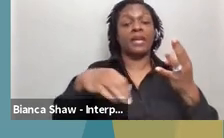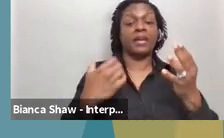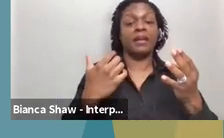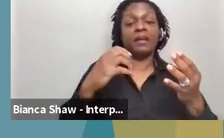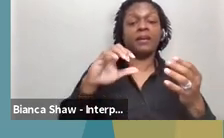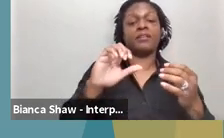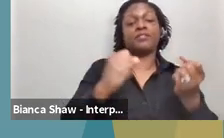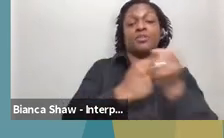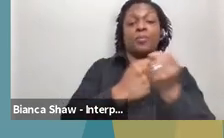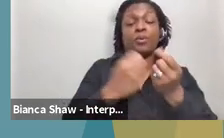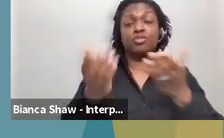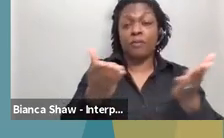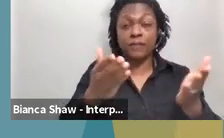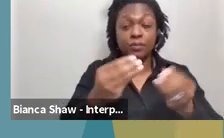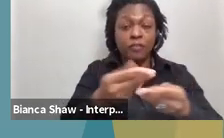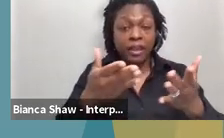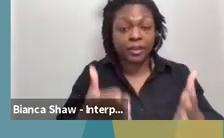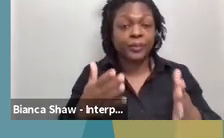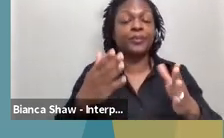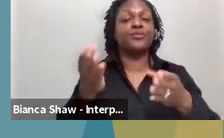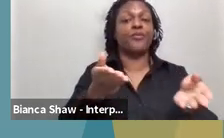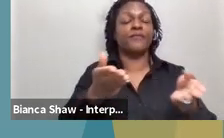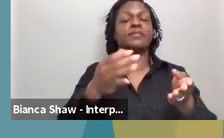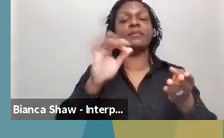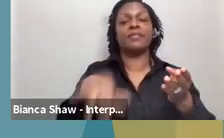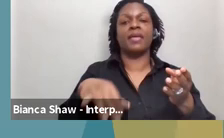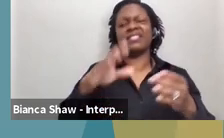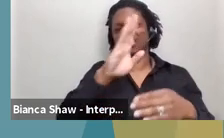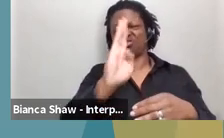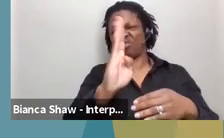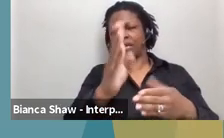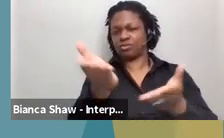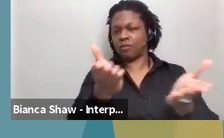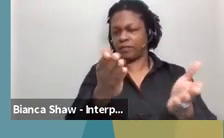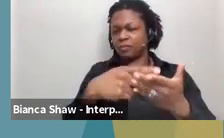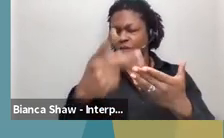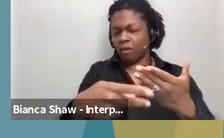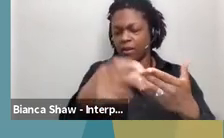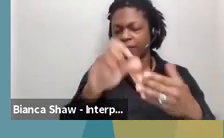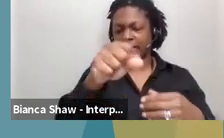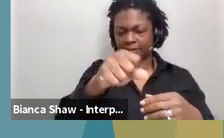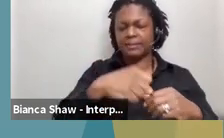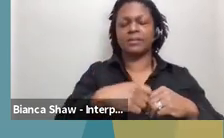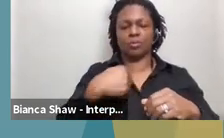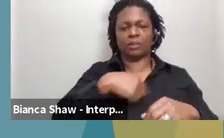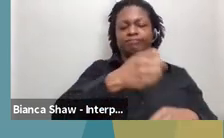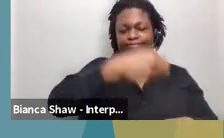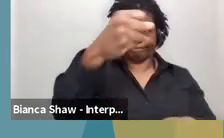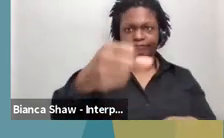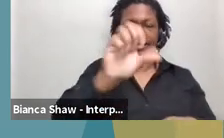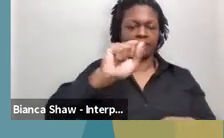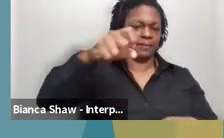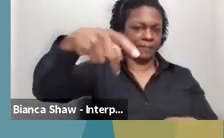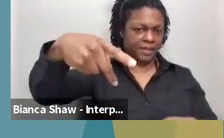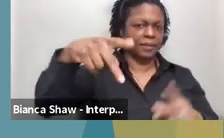provider program. Now this is a direct service program and, uh, we provide, um, regional service centers. Uh, we have